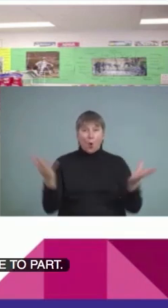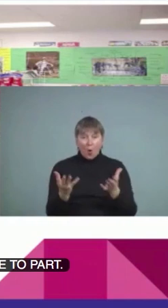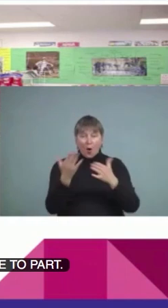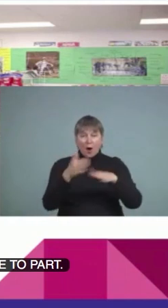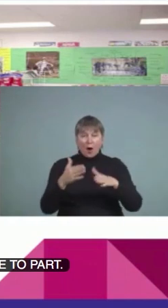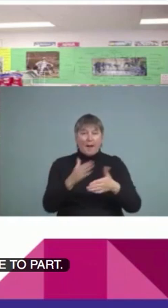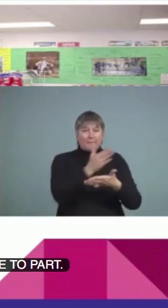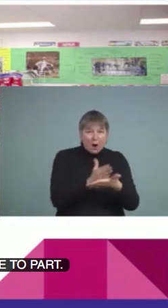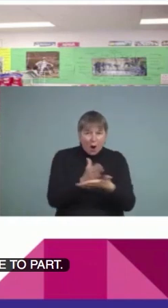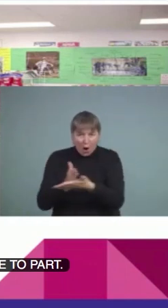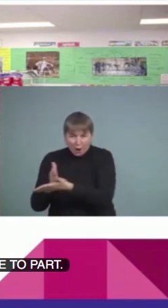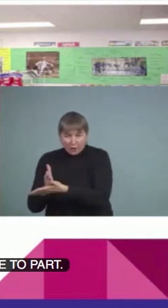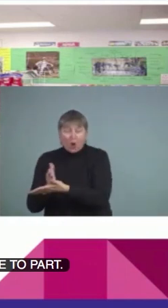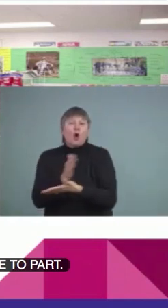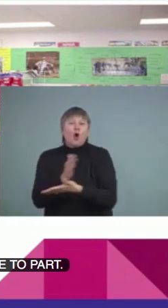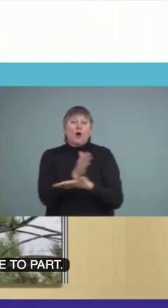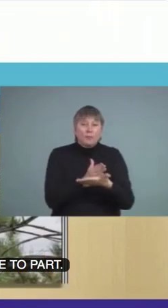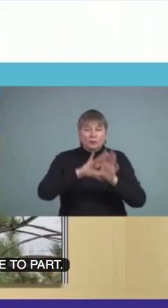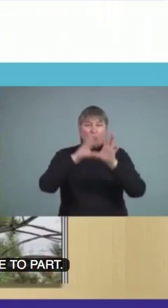can do this kindergarten to grade 12. Yeah.